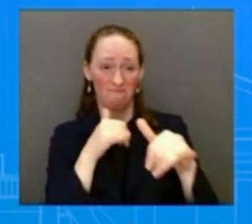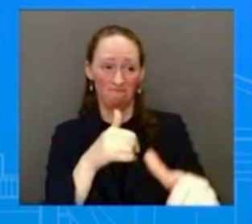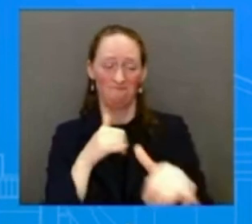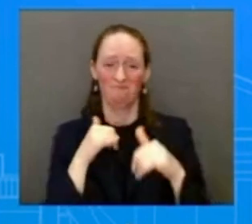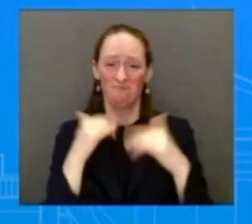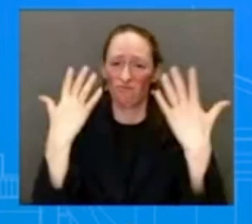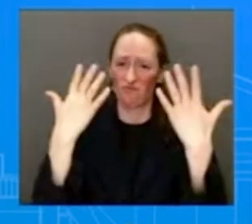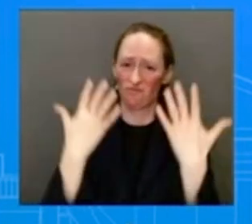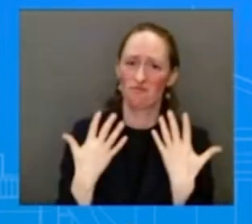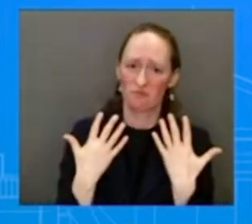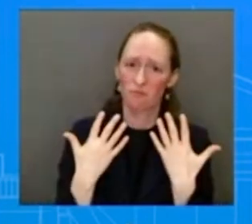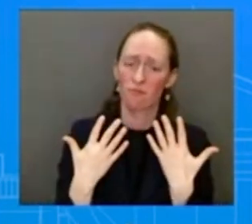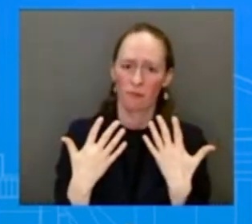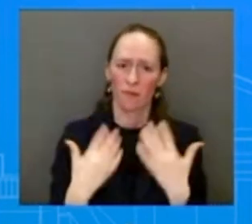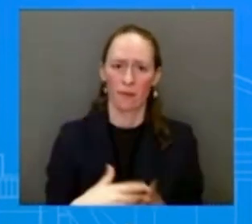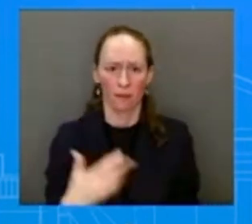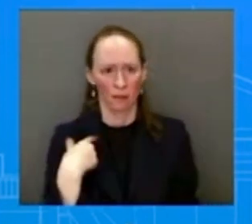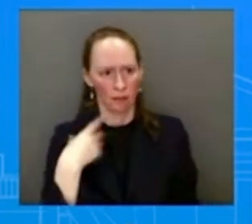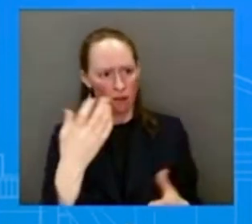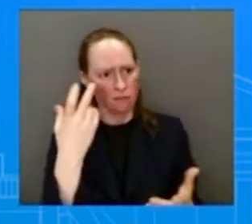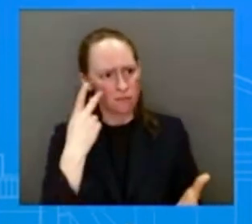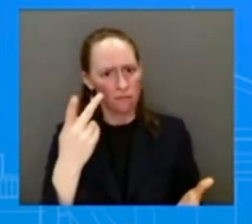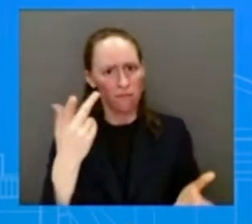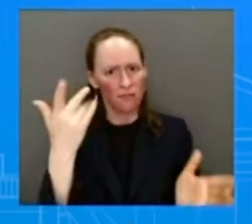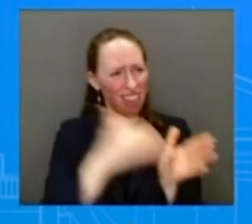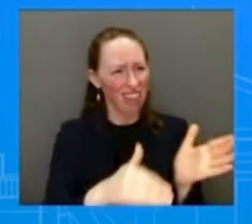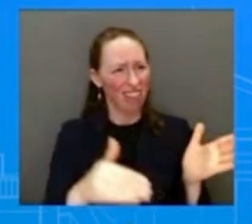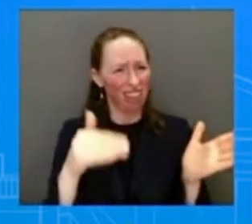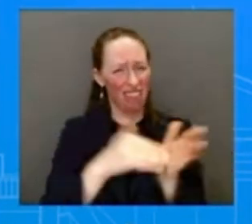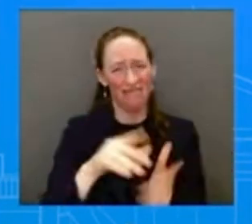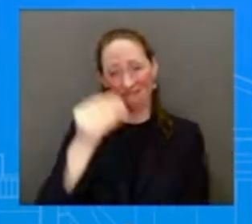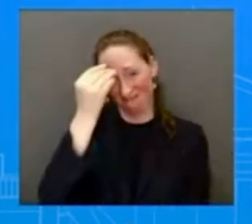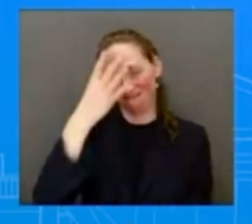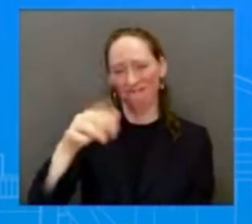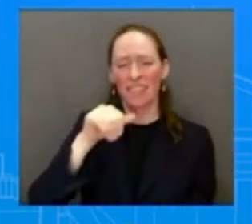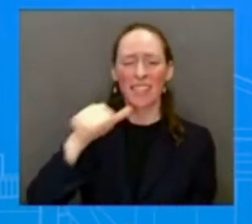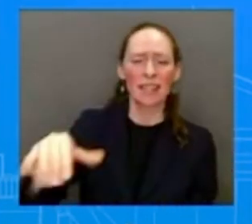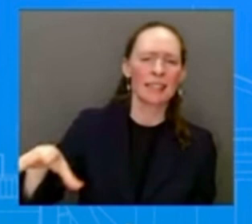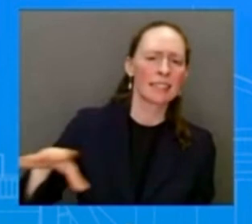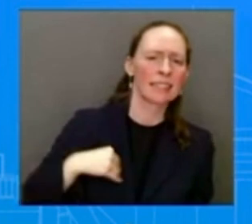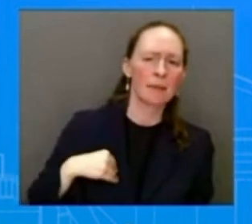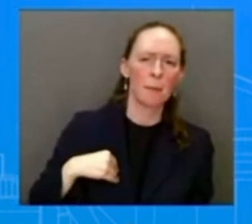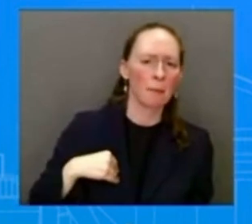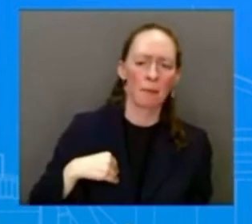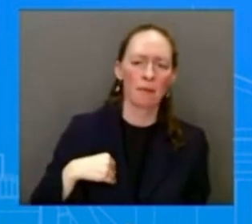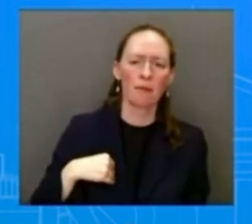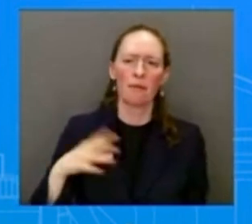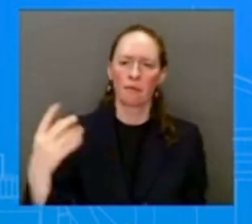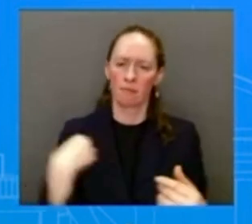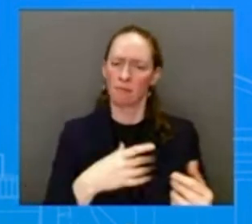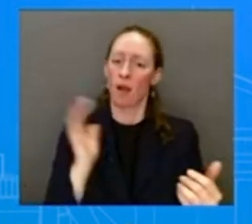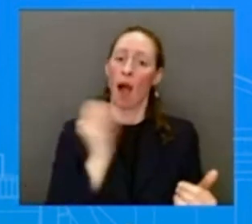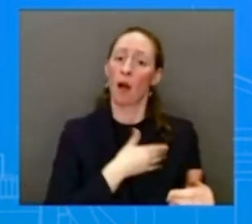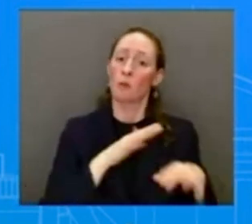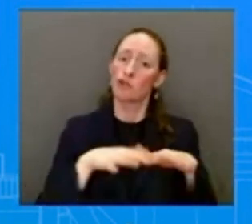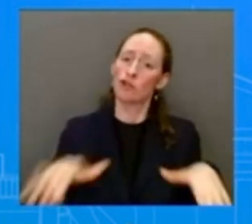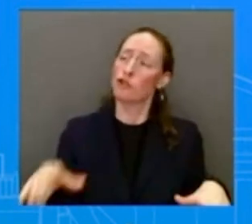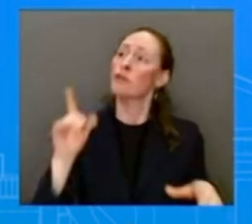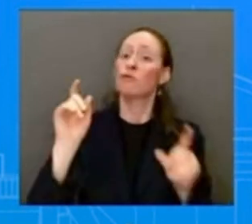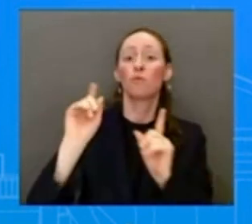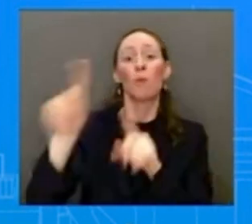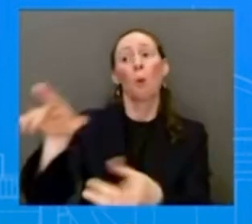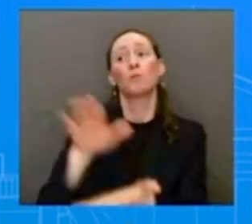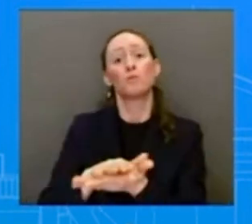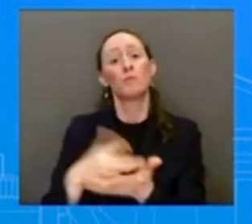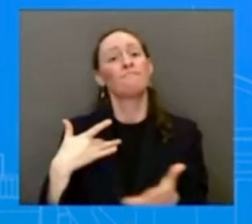unacceptable. Our children should be able to go to school feeling safe, feeling protected. People should be able to go to